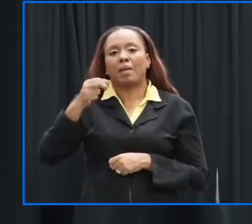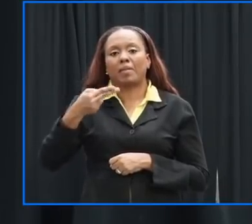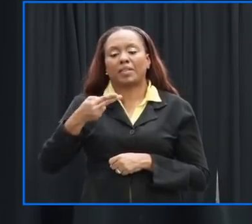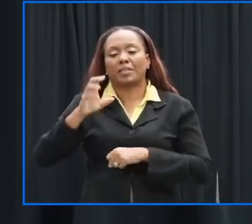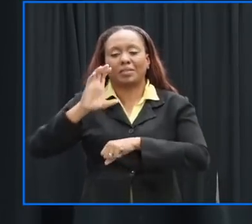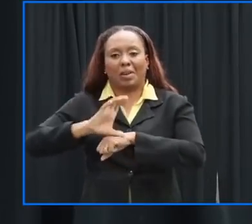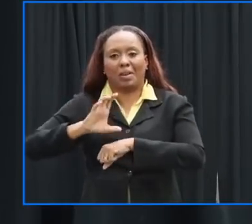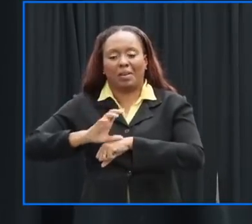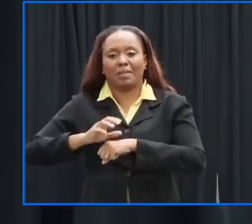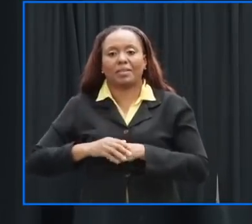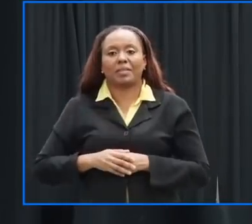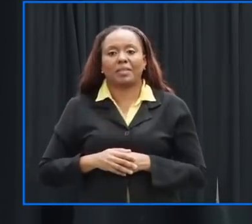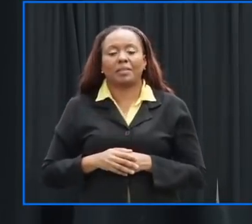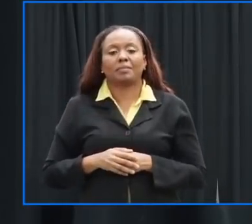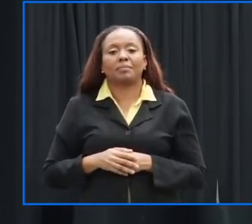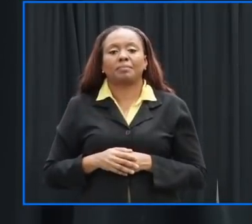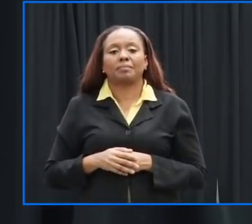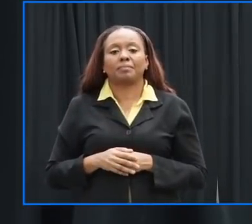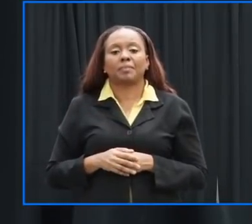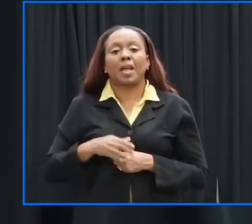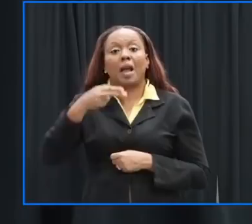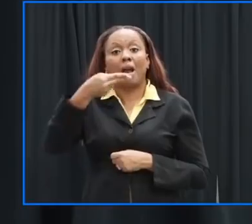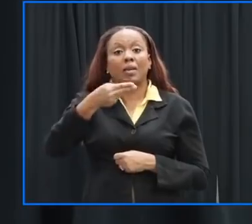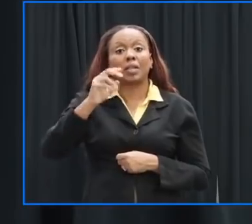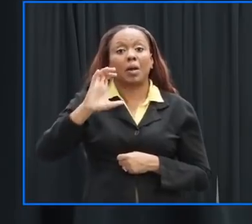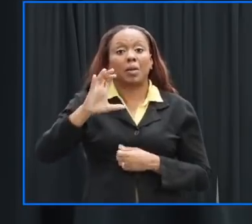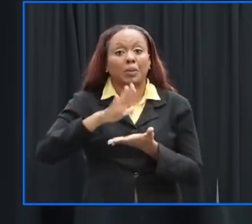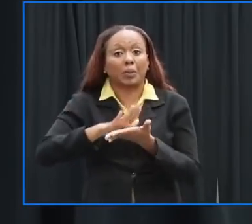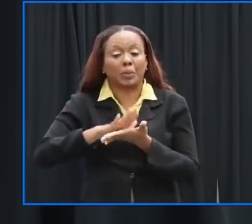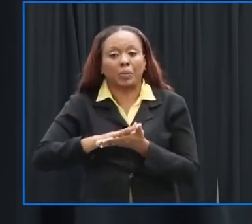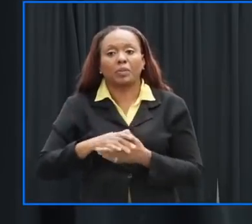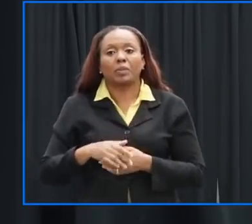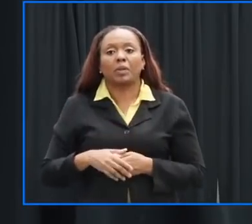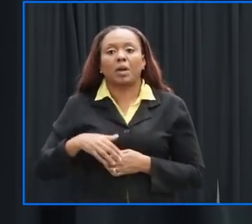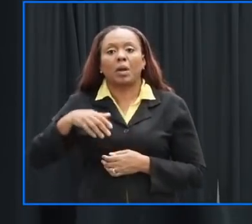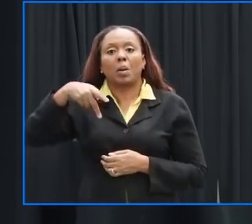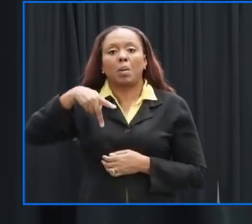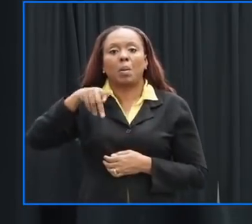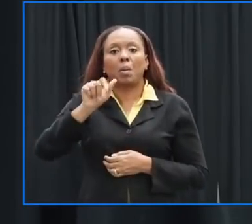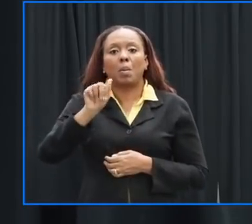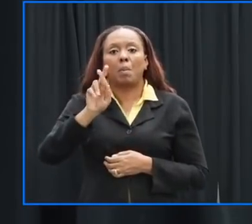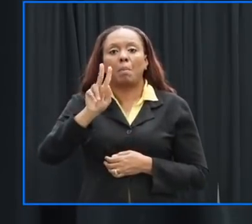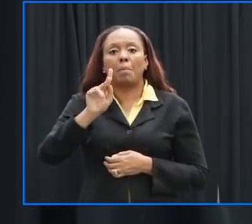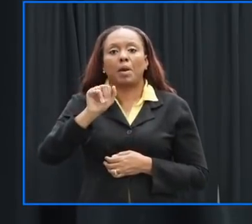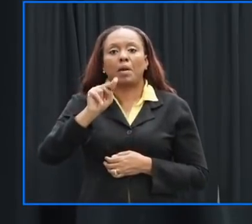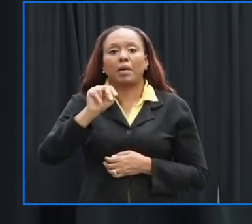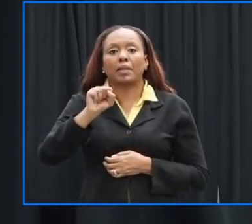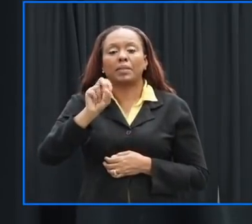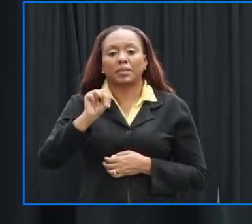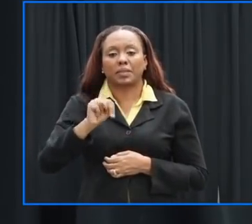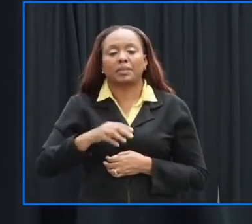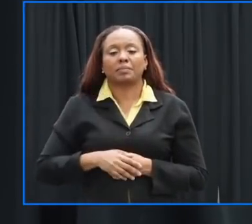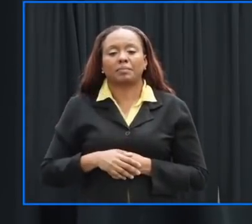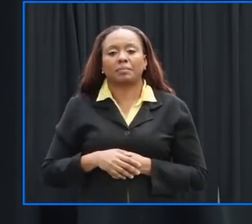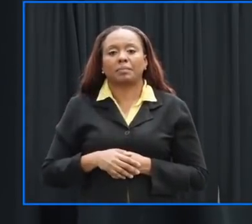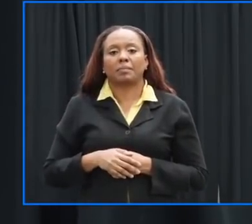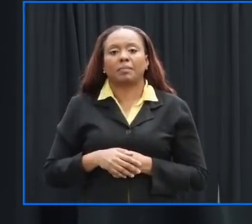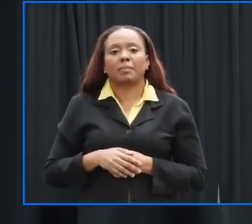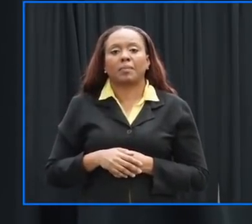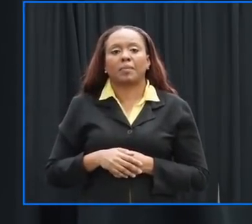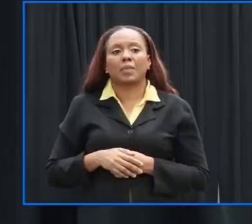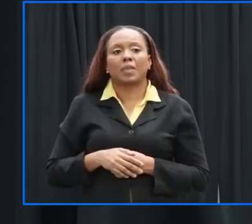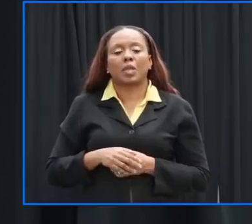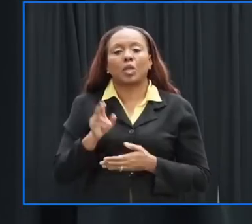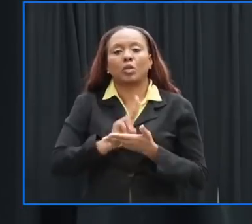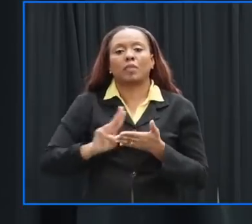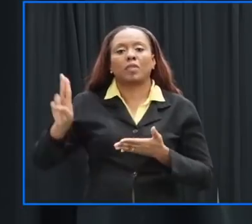paris church saint michael we have harrison college parkinson memorial the university of the west indies that is the sagi